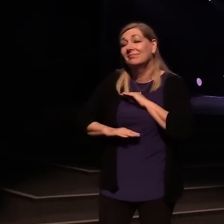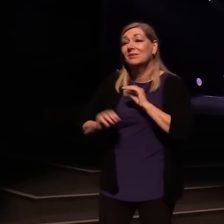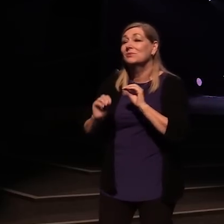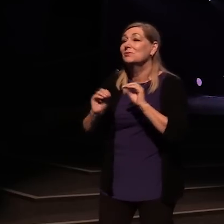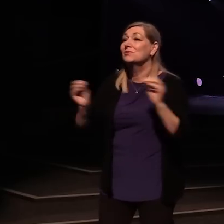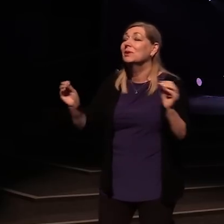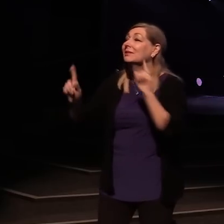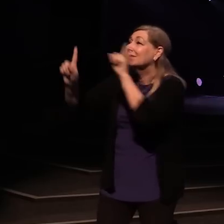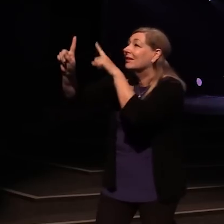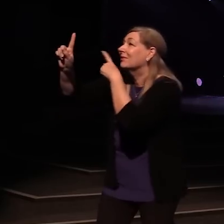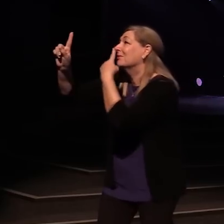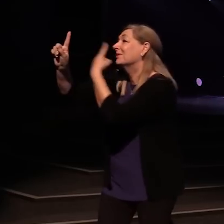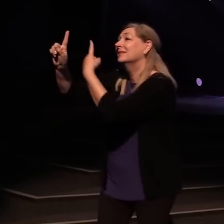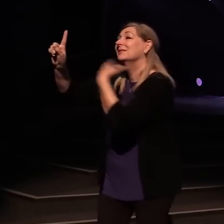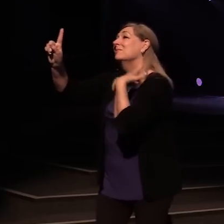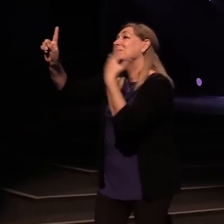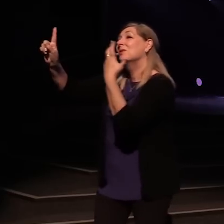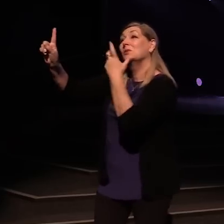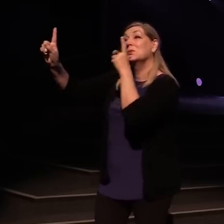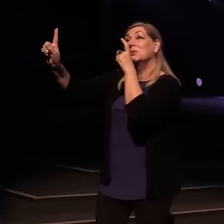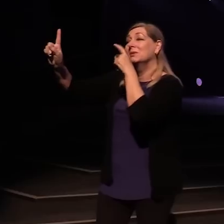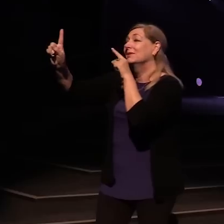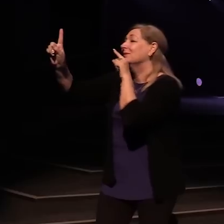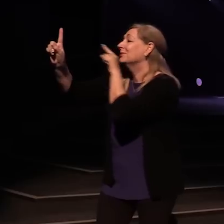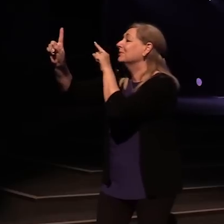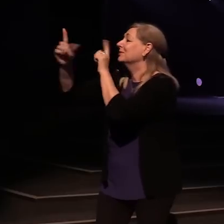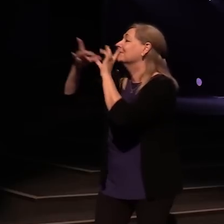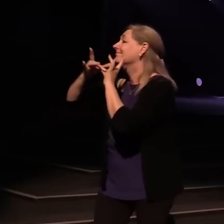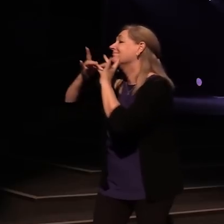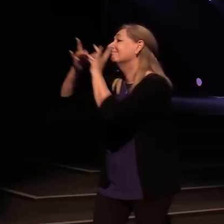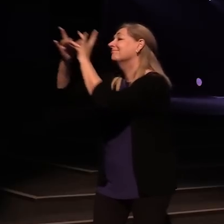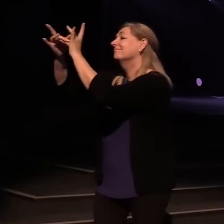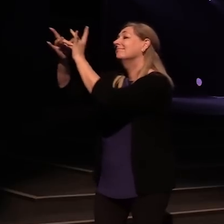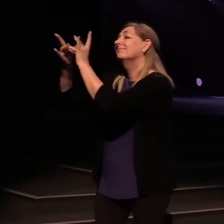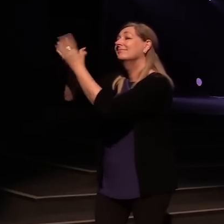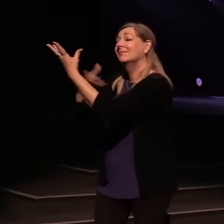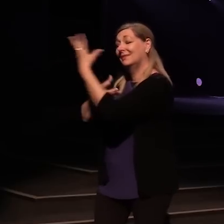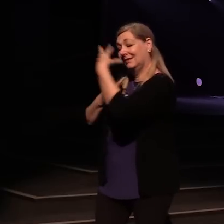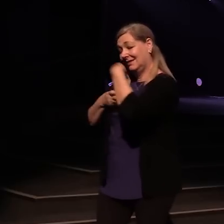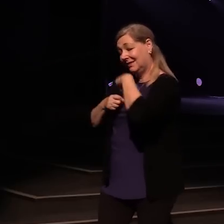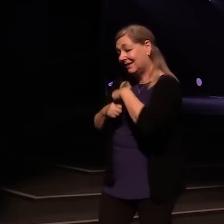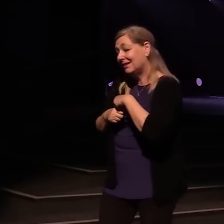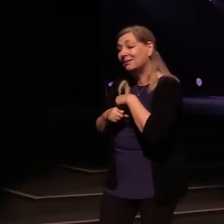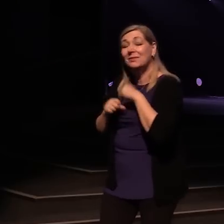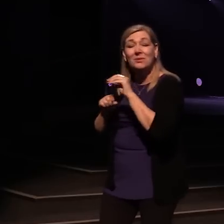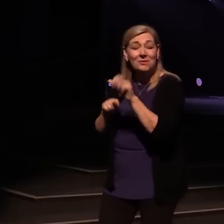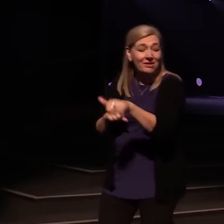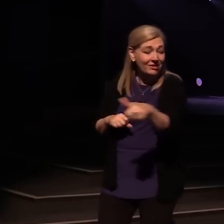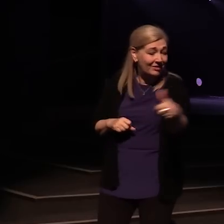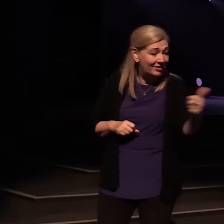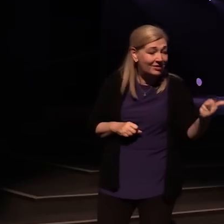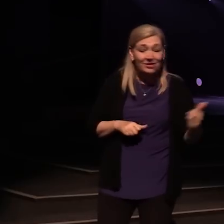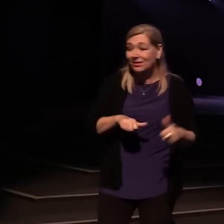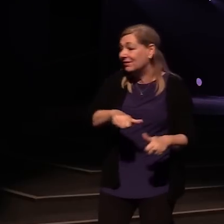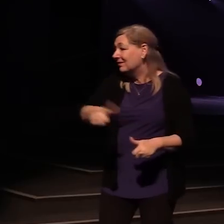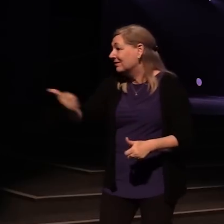God, I just want you And nothing else